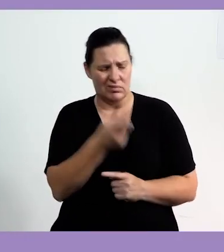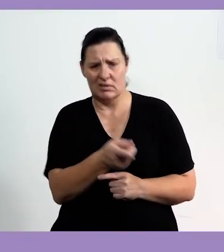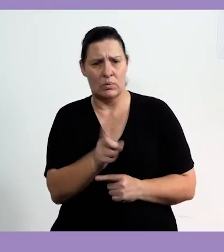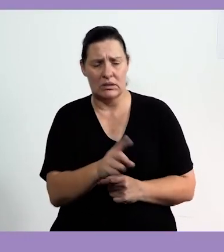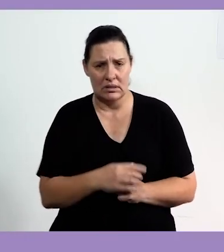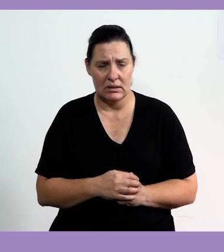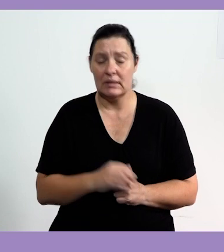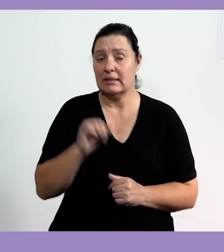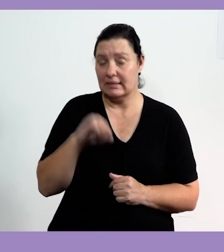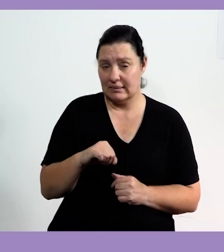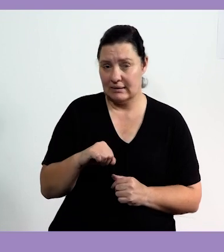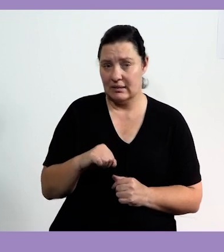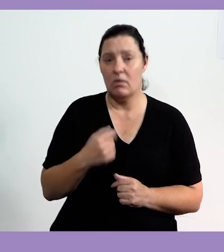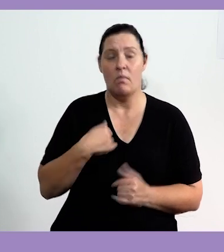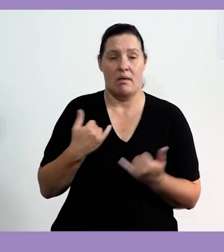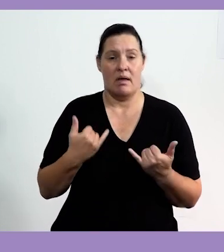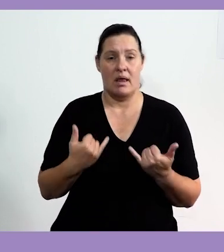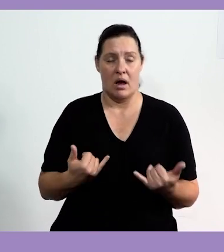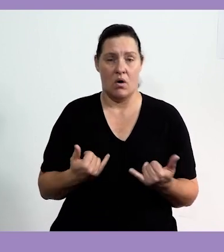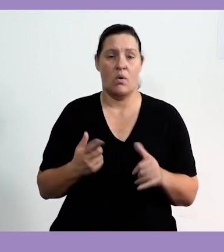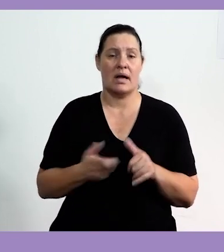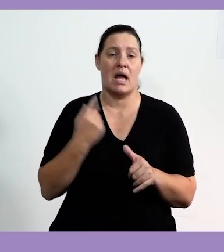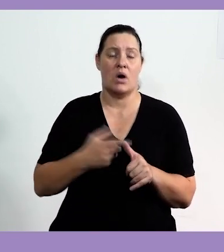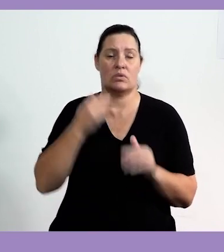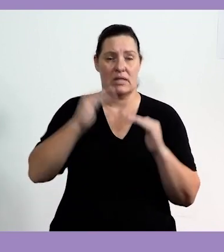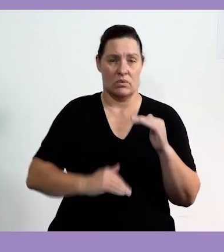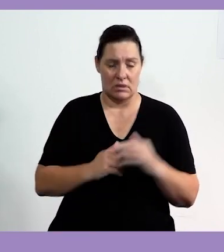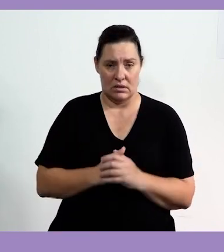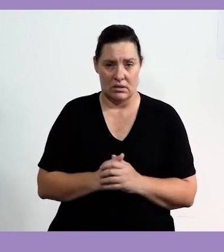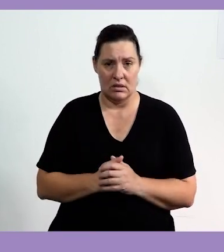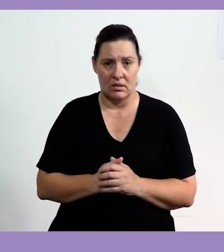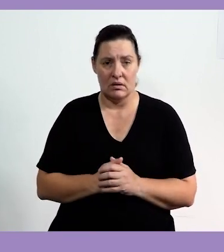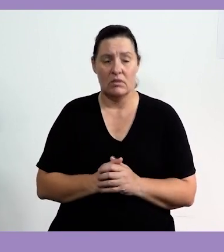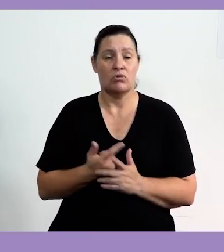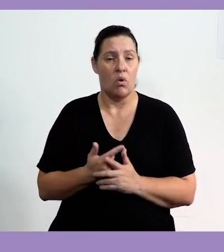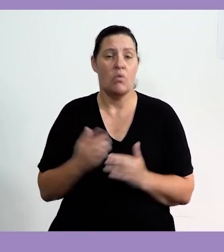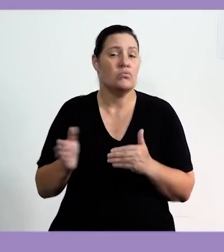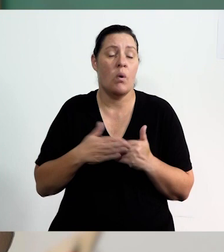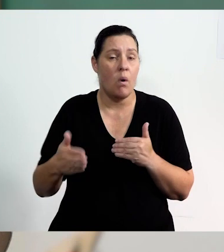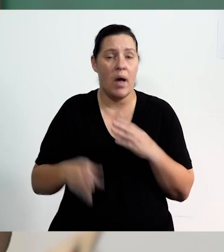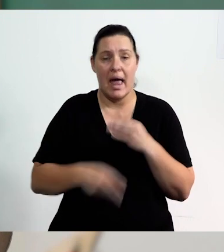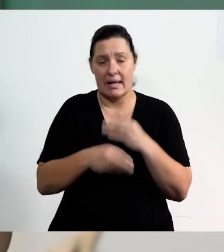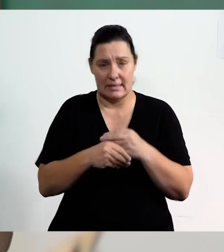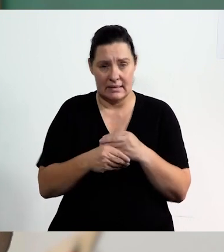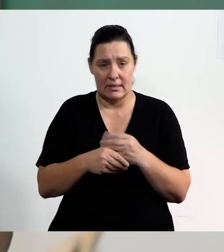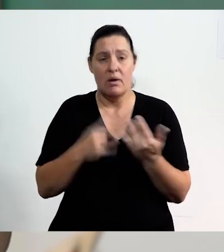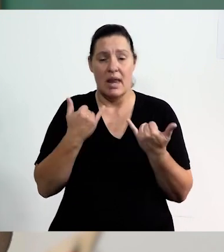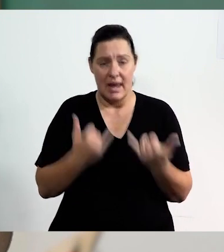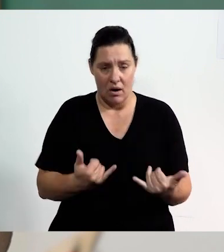do you notice about this pattern? Yes, we are now counting down. So we are no longer going to be adding.